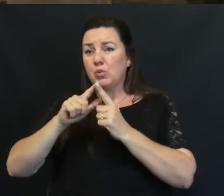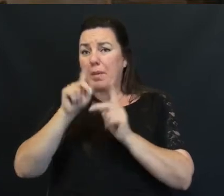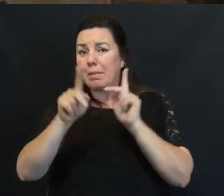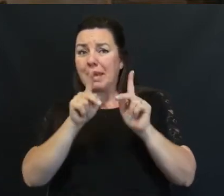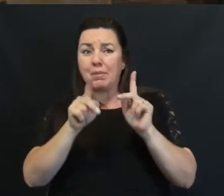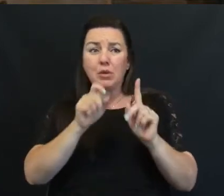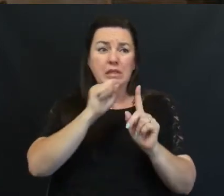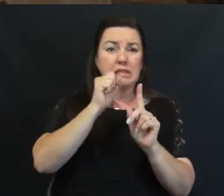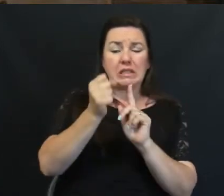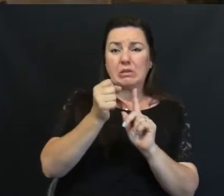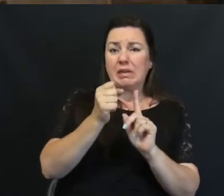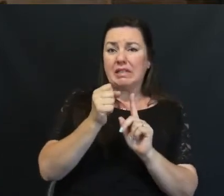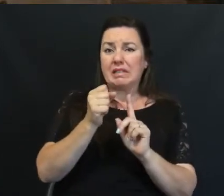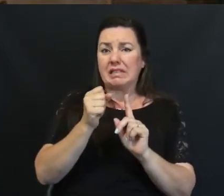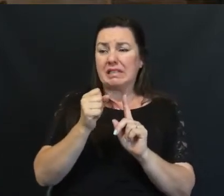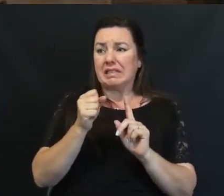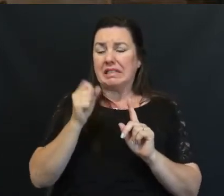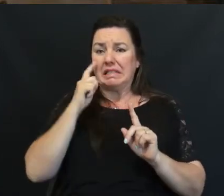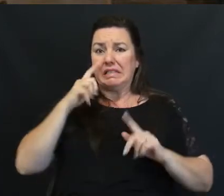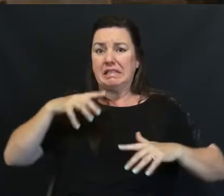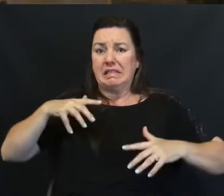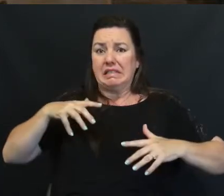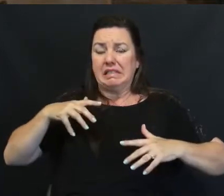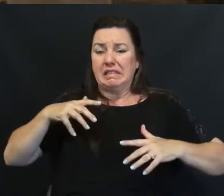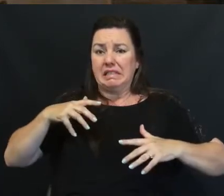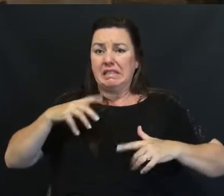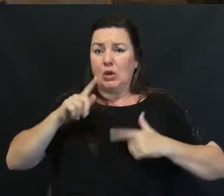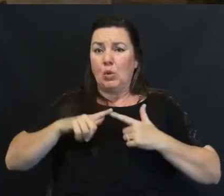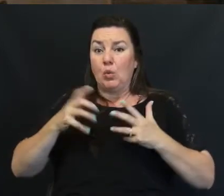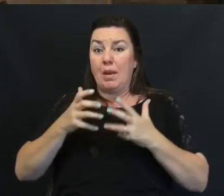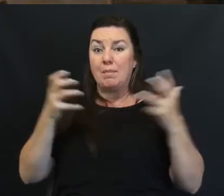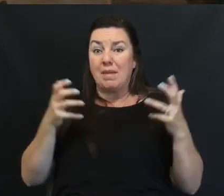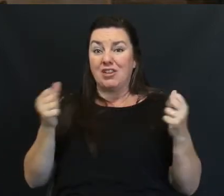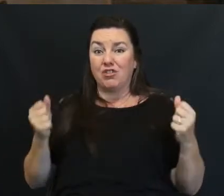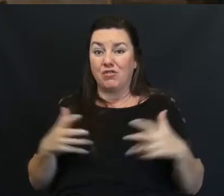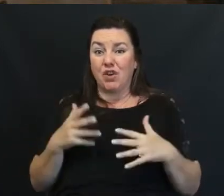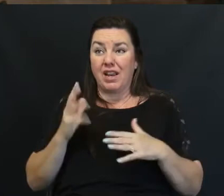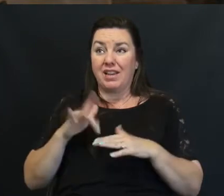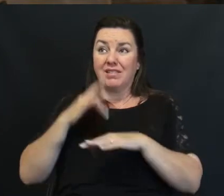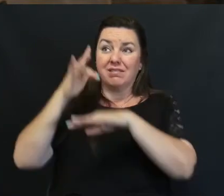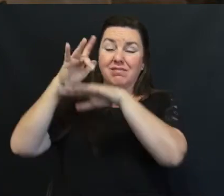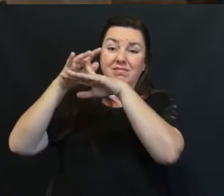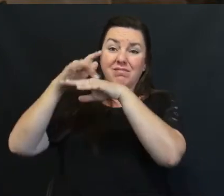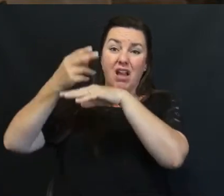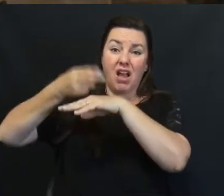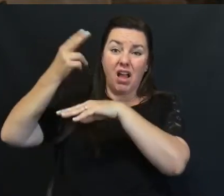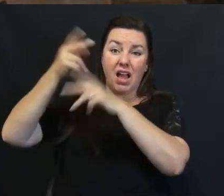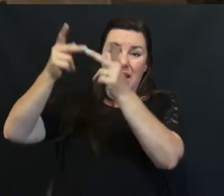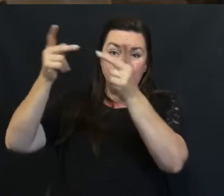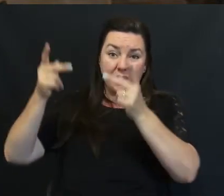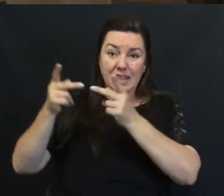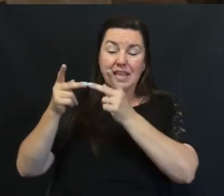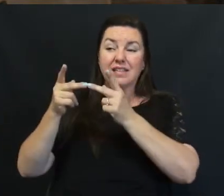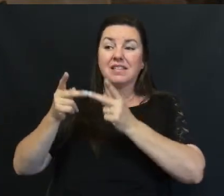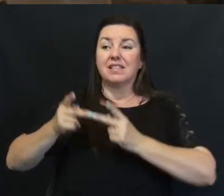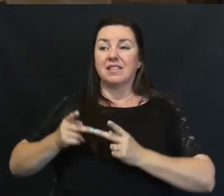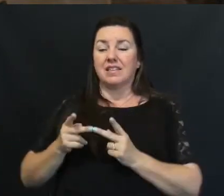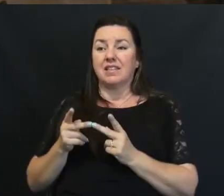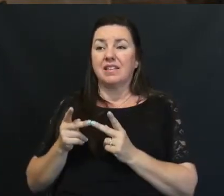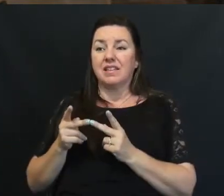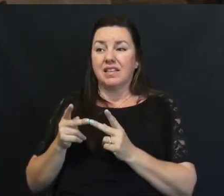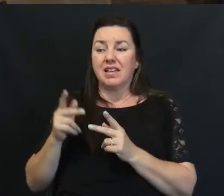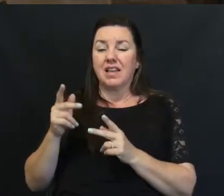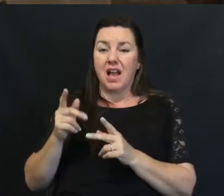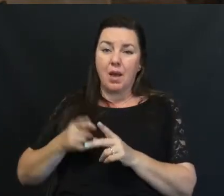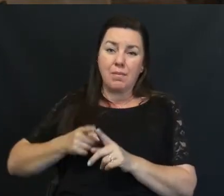circumstances When Much Afraid Reached the high places After a long And treacherous journey Up